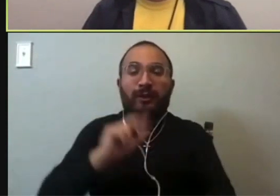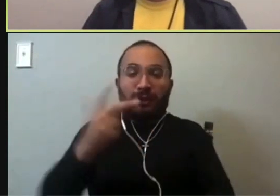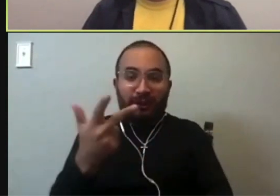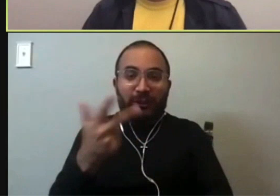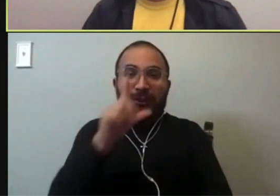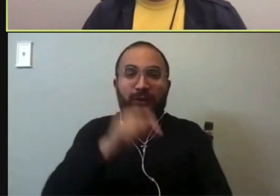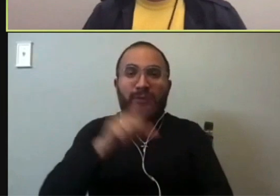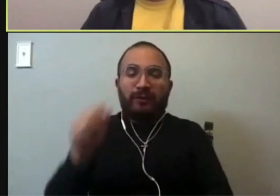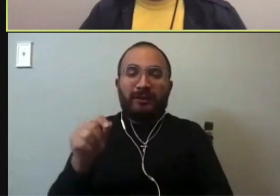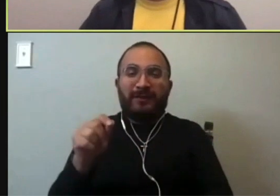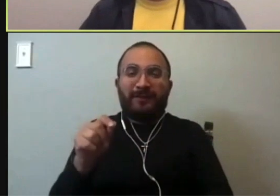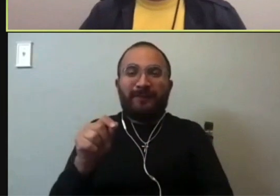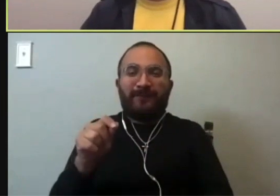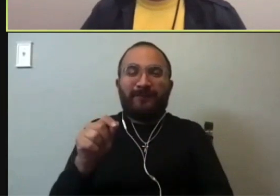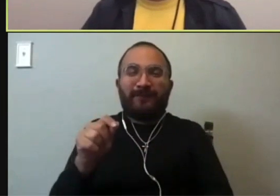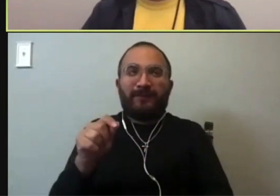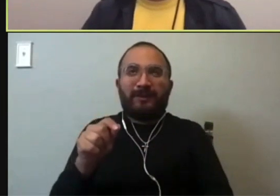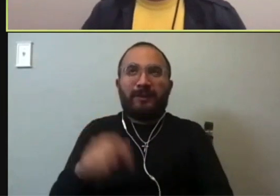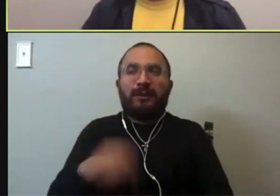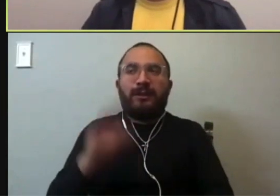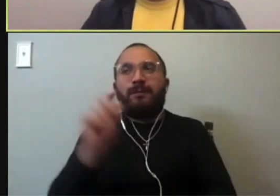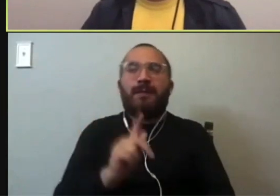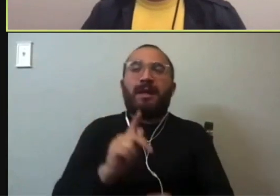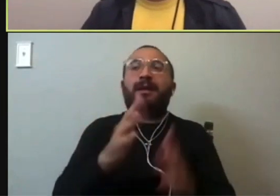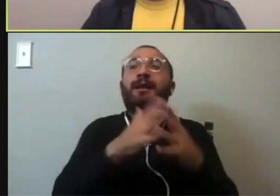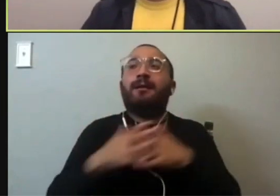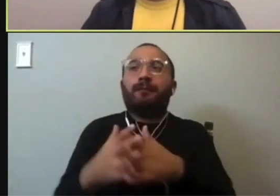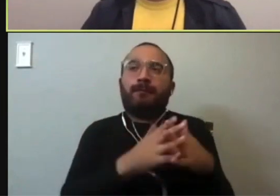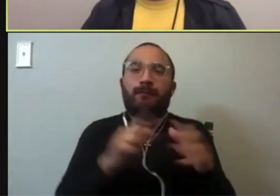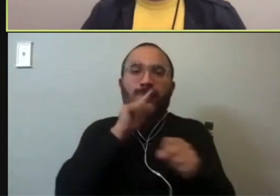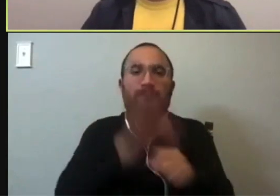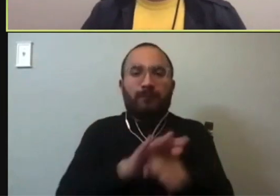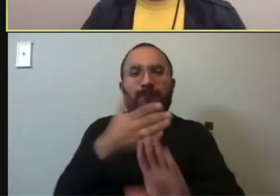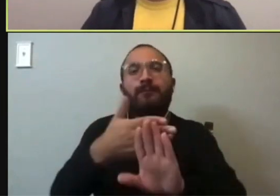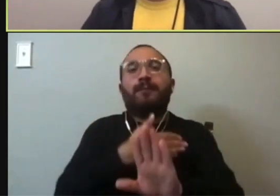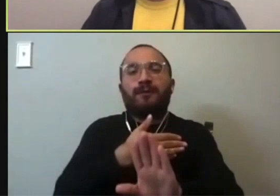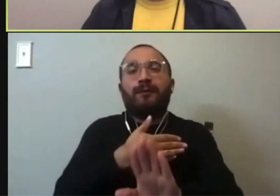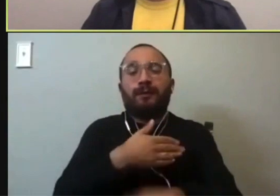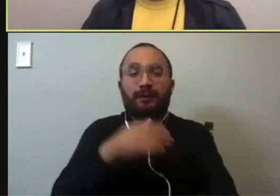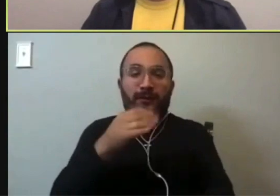to get back to an America as good as its promise. Thank you so much.